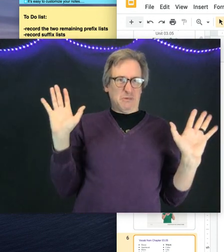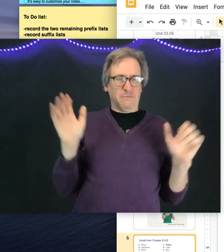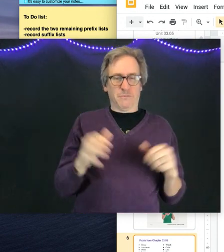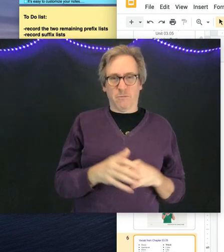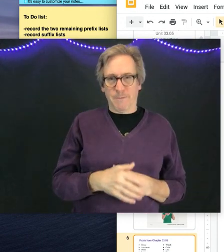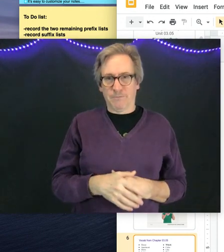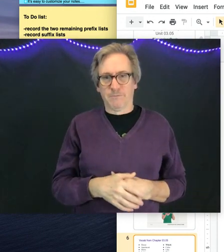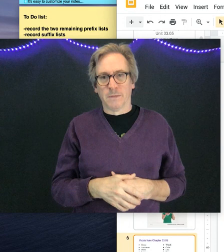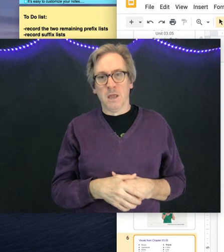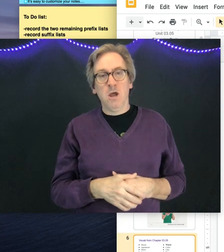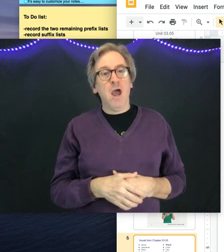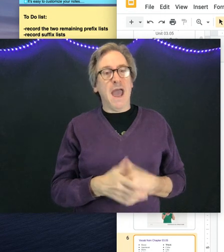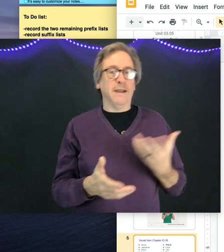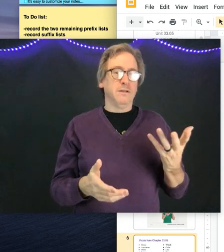it.